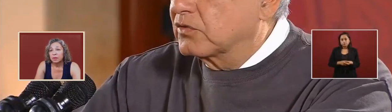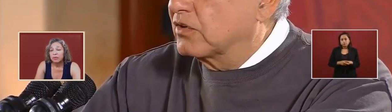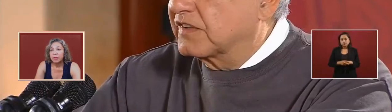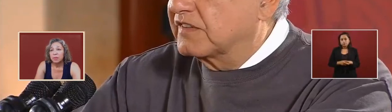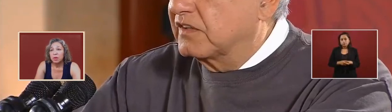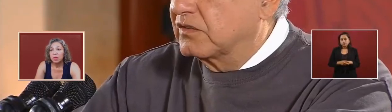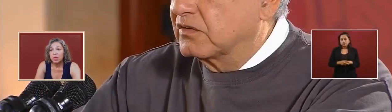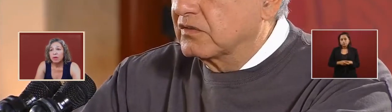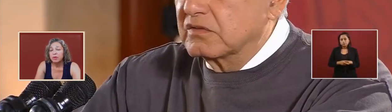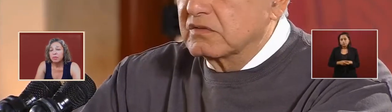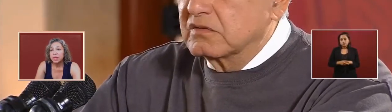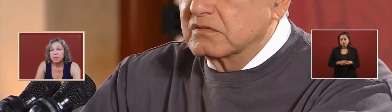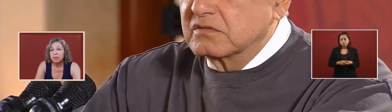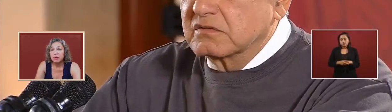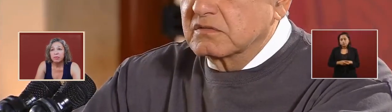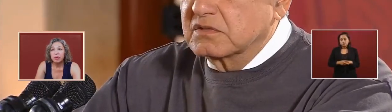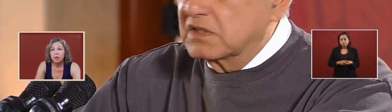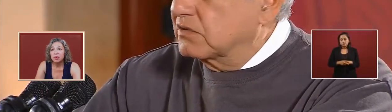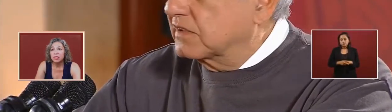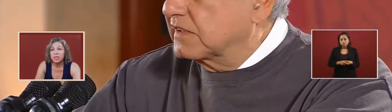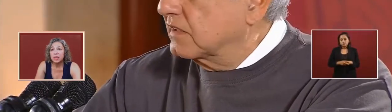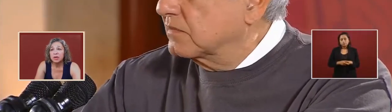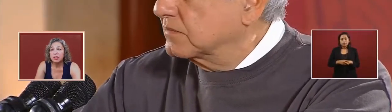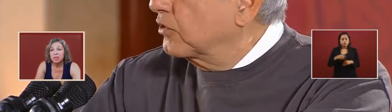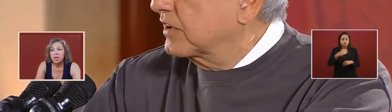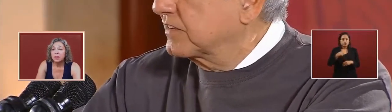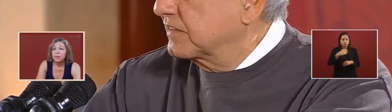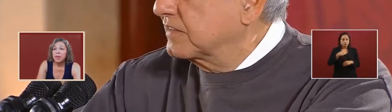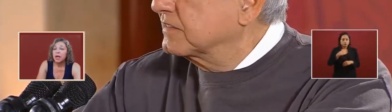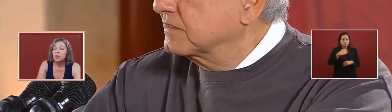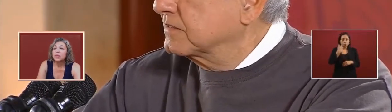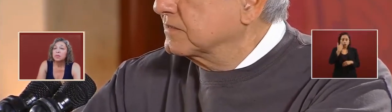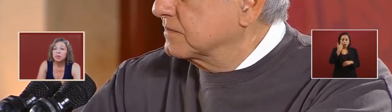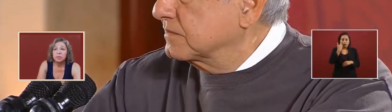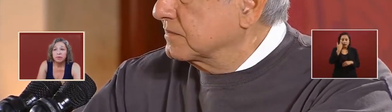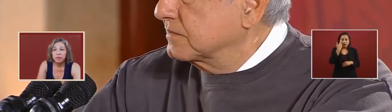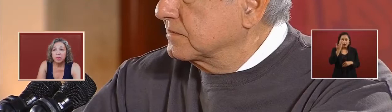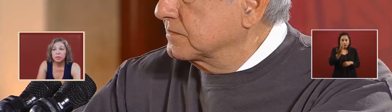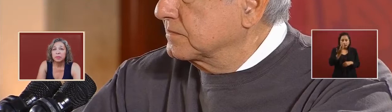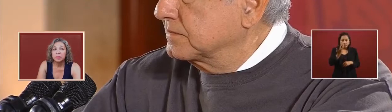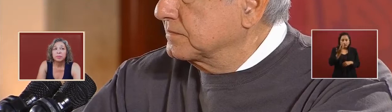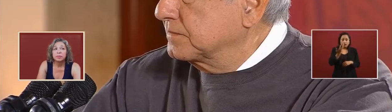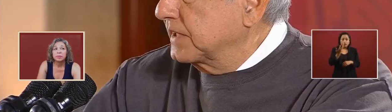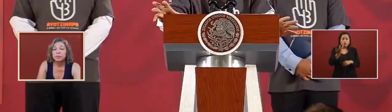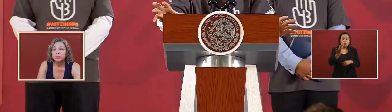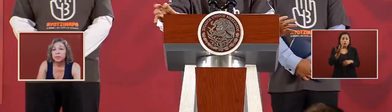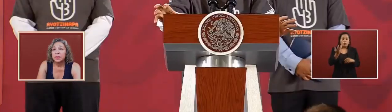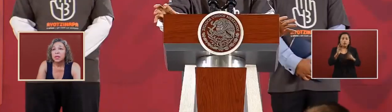from the whole government or for the whole six years i want them to be a few